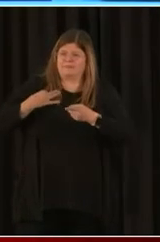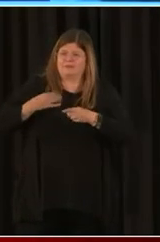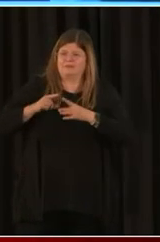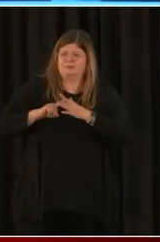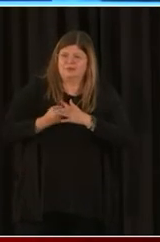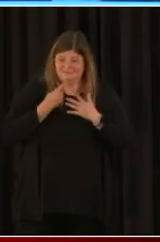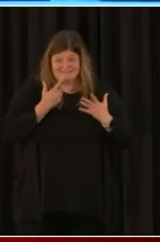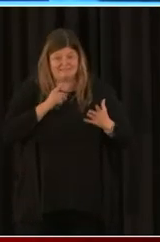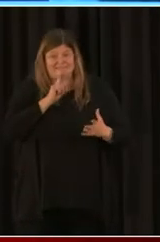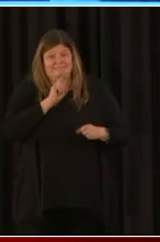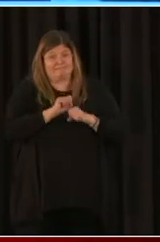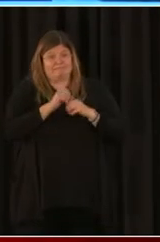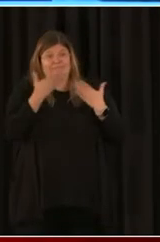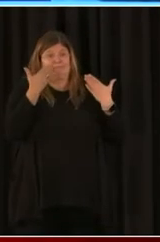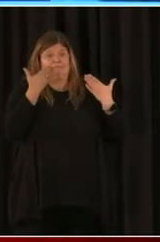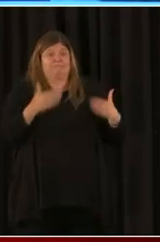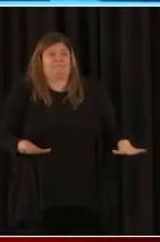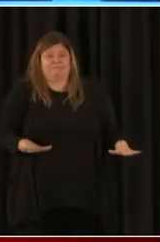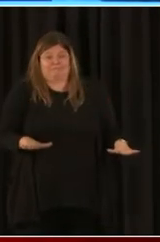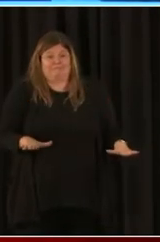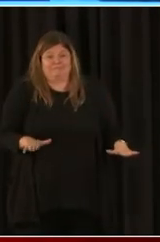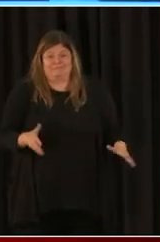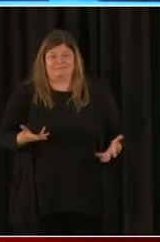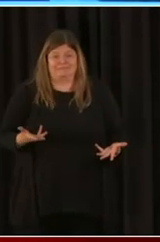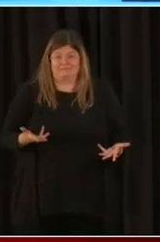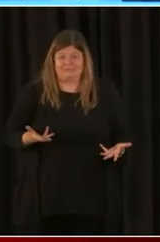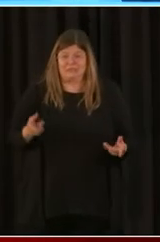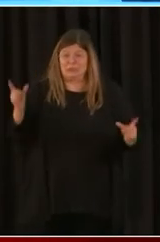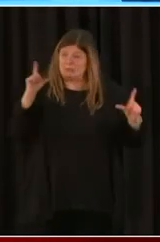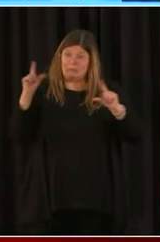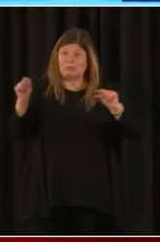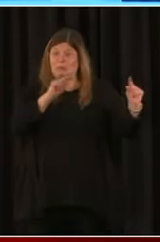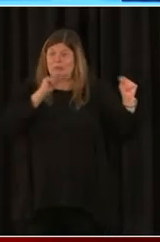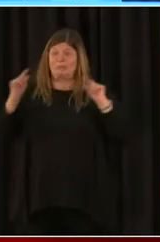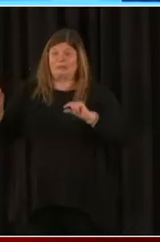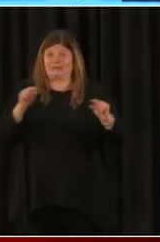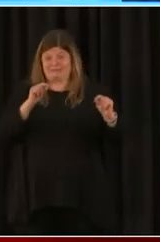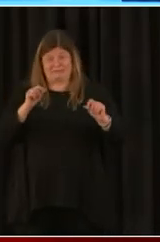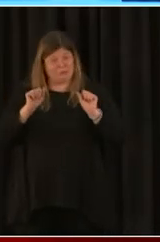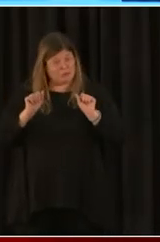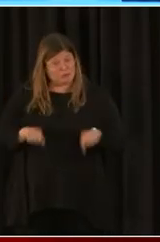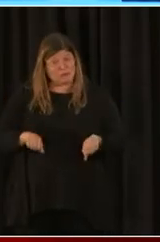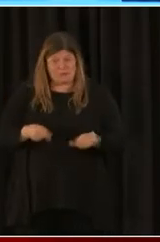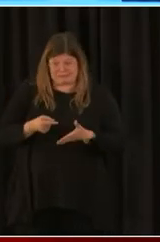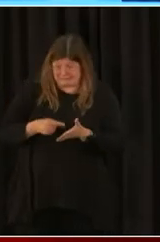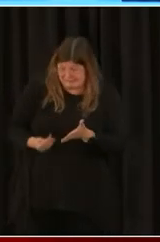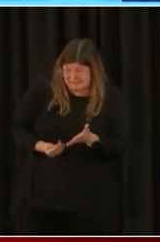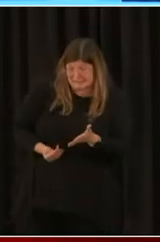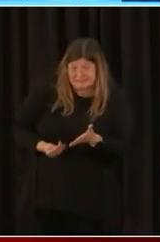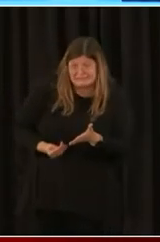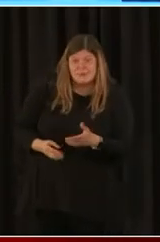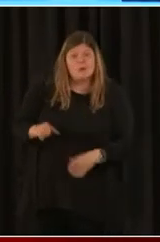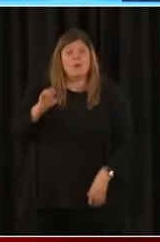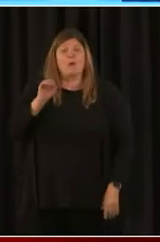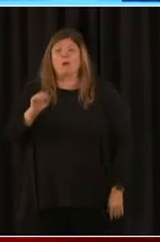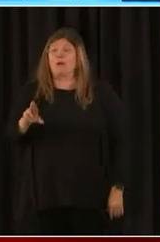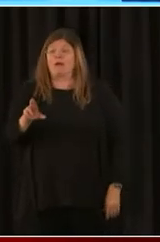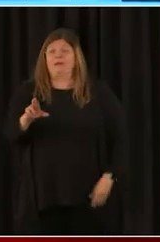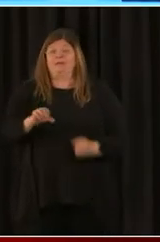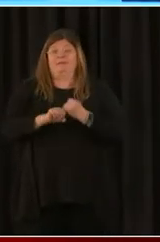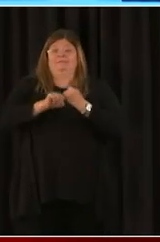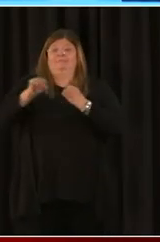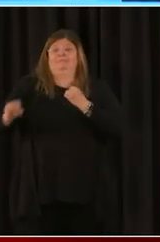These are just word of mouth things we're hearing so far. But again, it could be as early as Monday and it could be as late as February 1st.